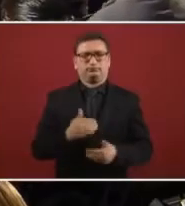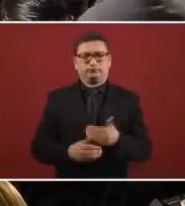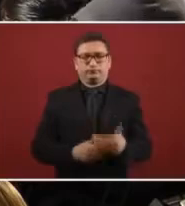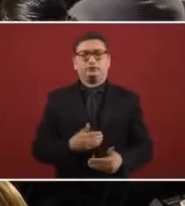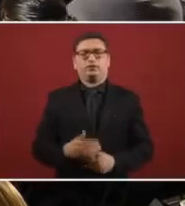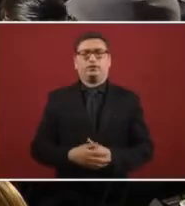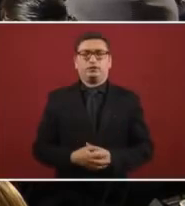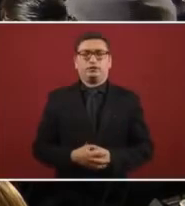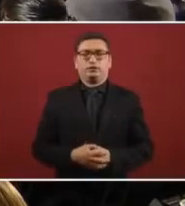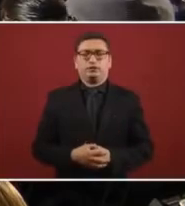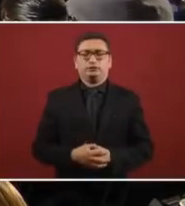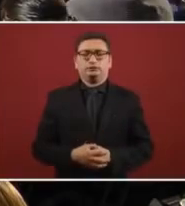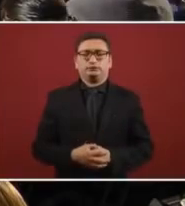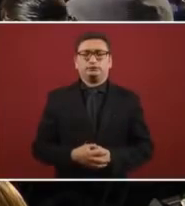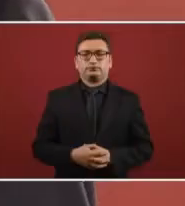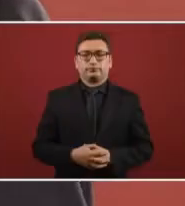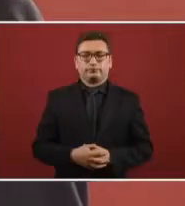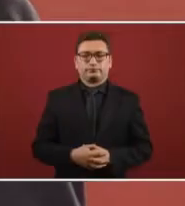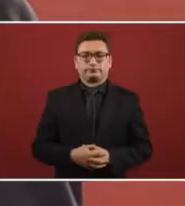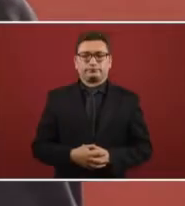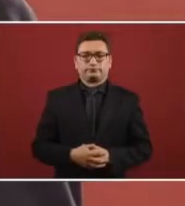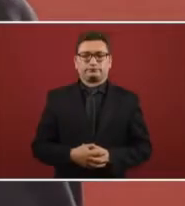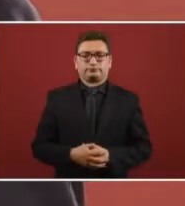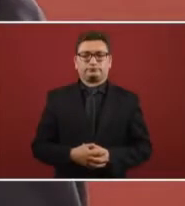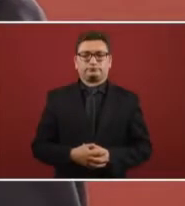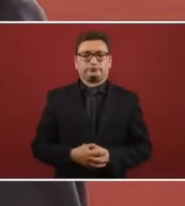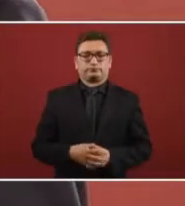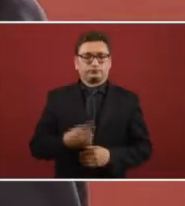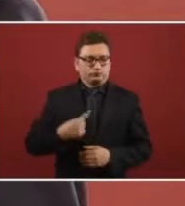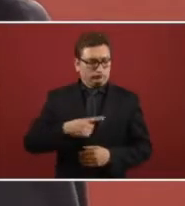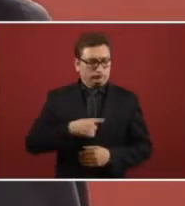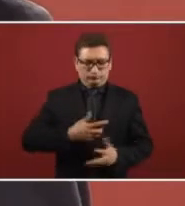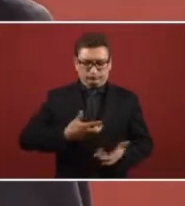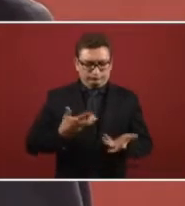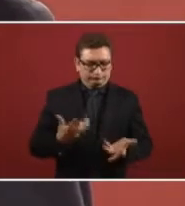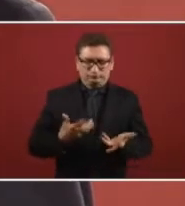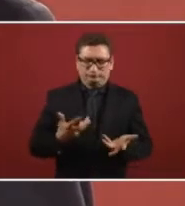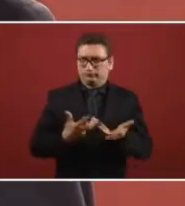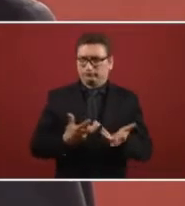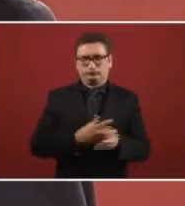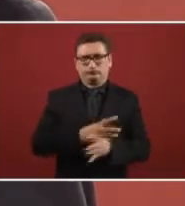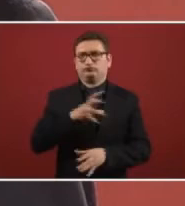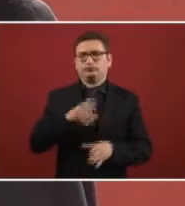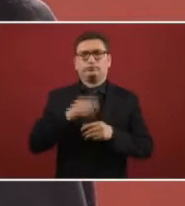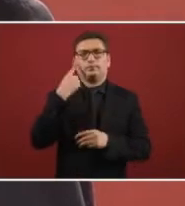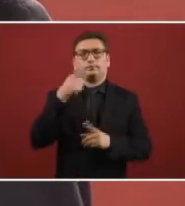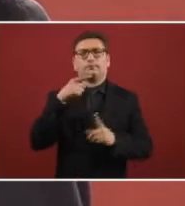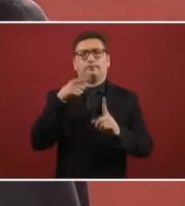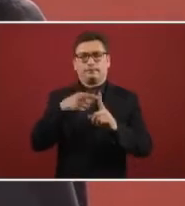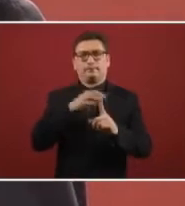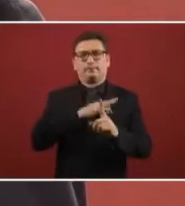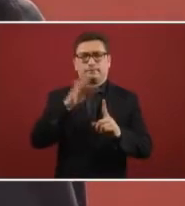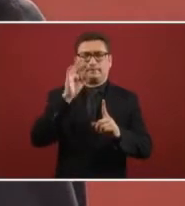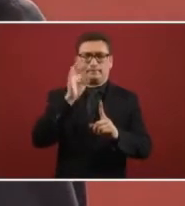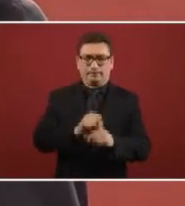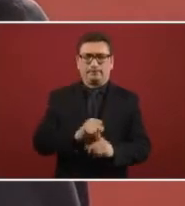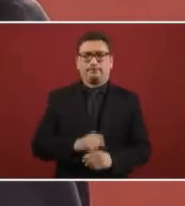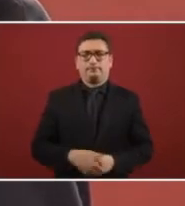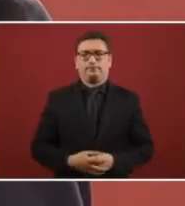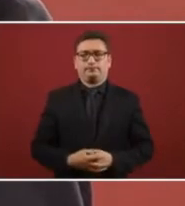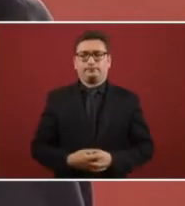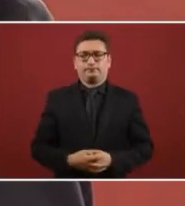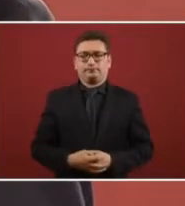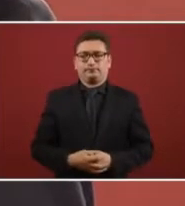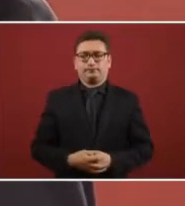we will advance, that we are doing everything that is, we are able to do on our